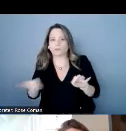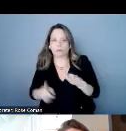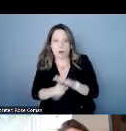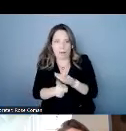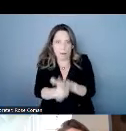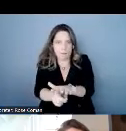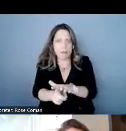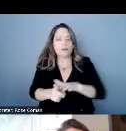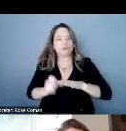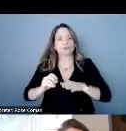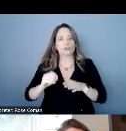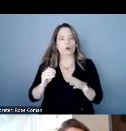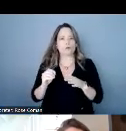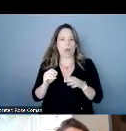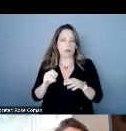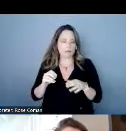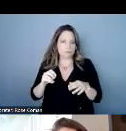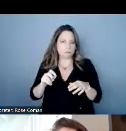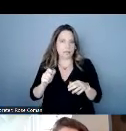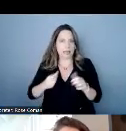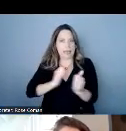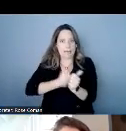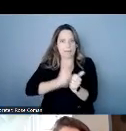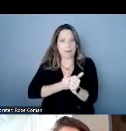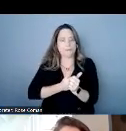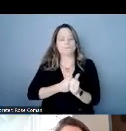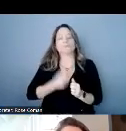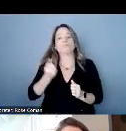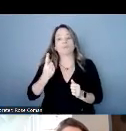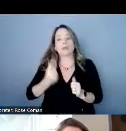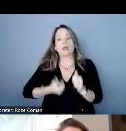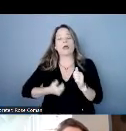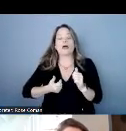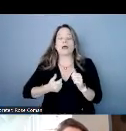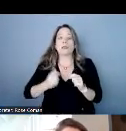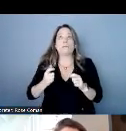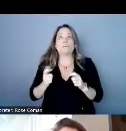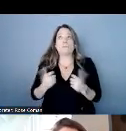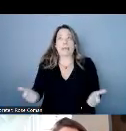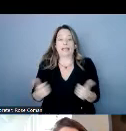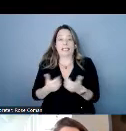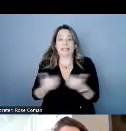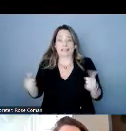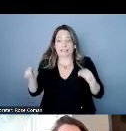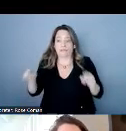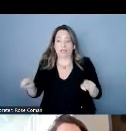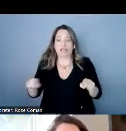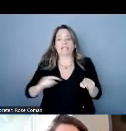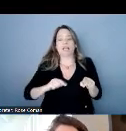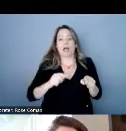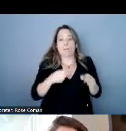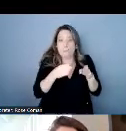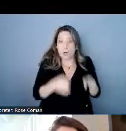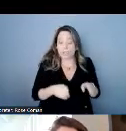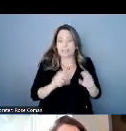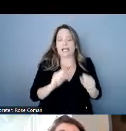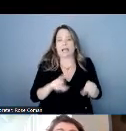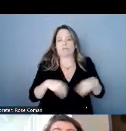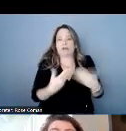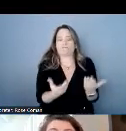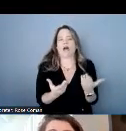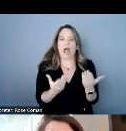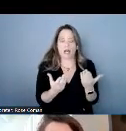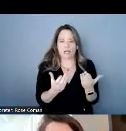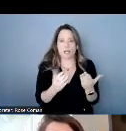difference is that they're able to provide what's called a non-verbal cue so stuff like in parenthetical things beep or